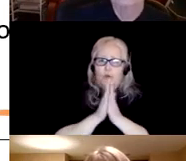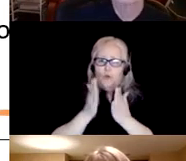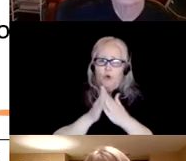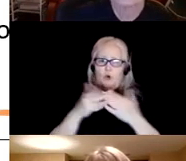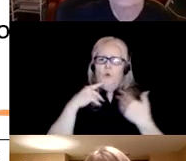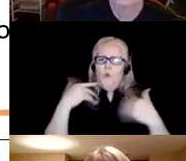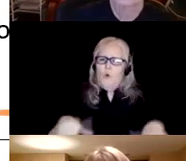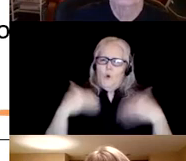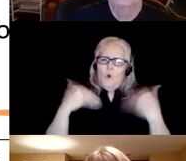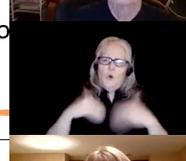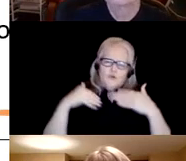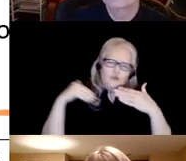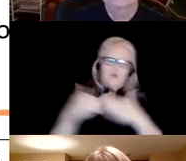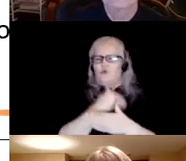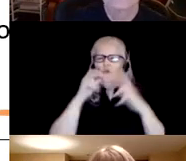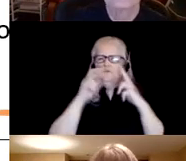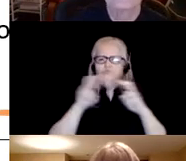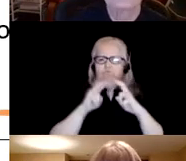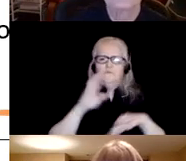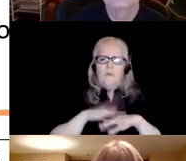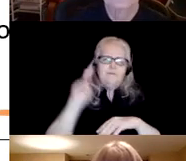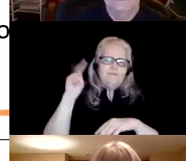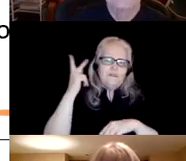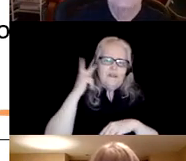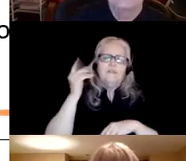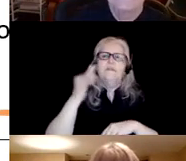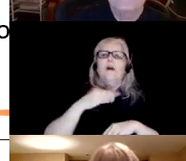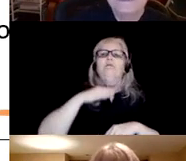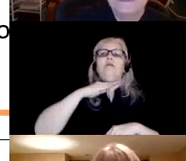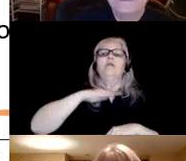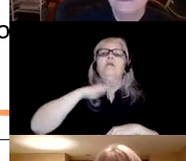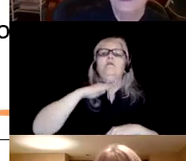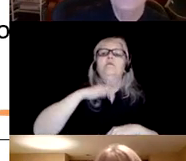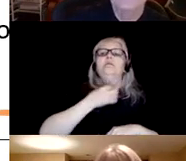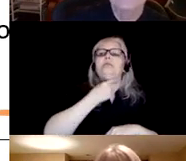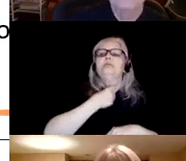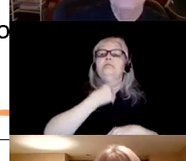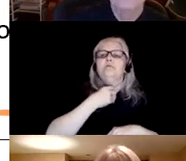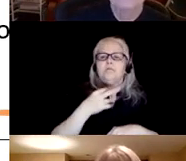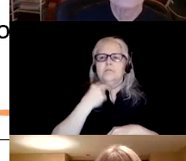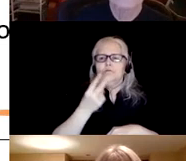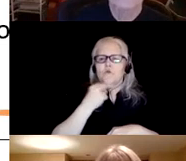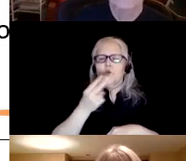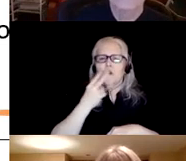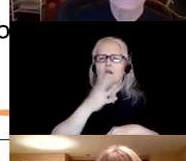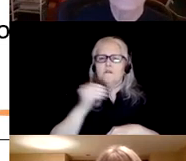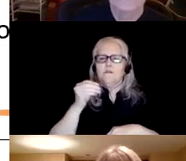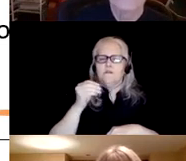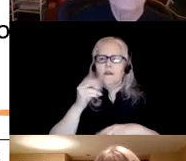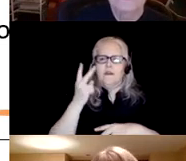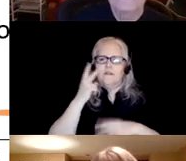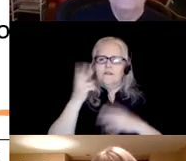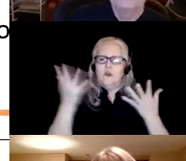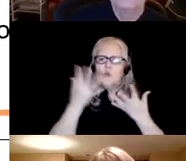analysis of the phonetics of the lower vocal tract and traces the extraordinary breadth of its consequences